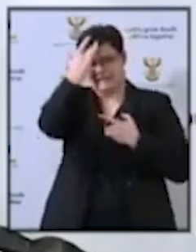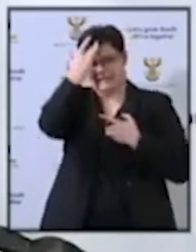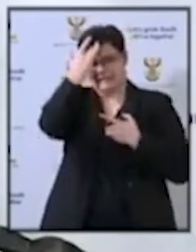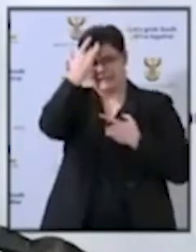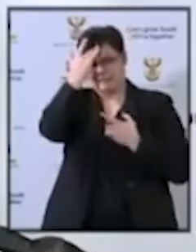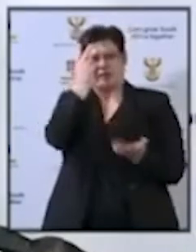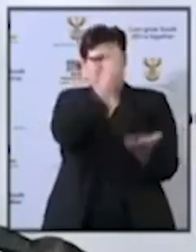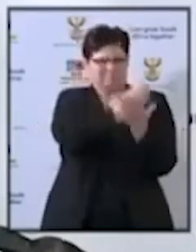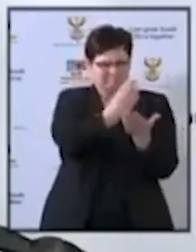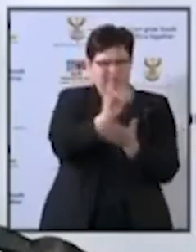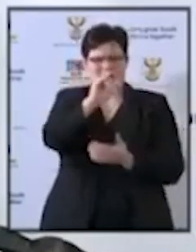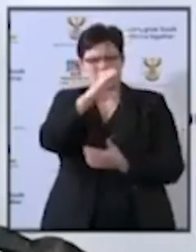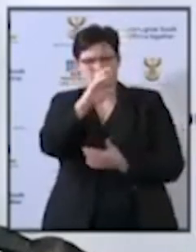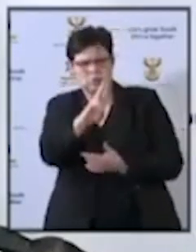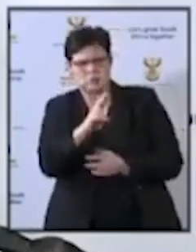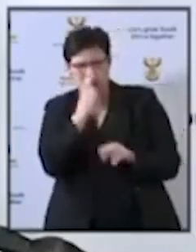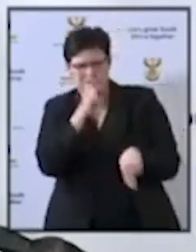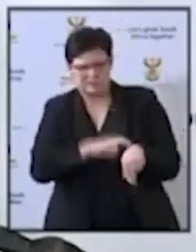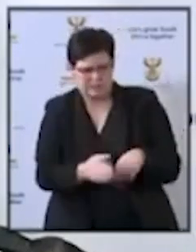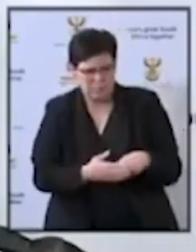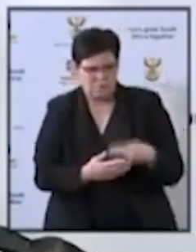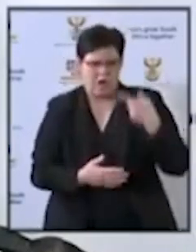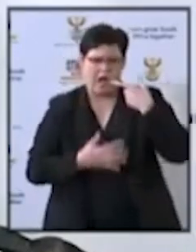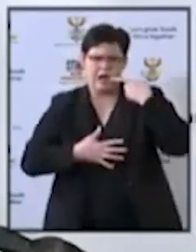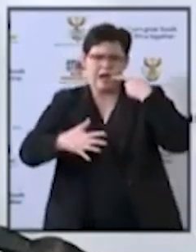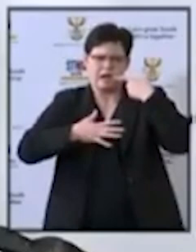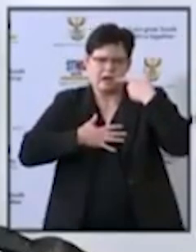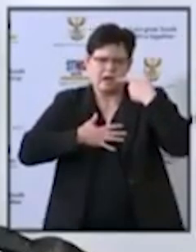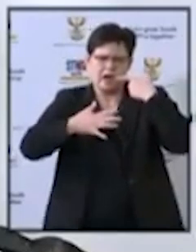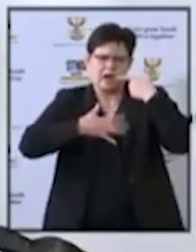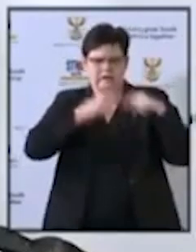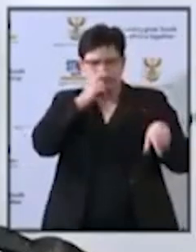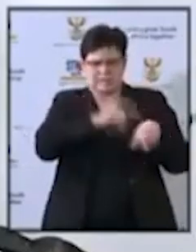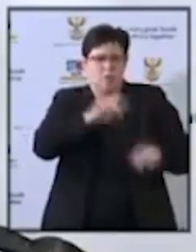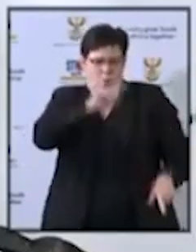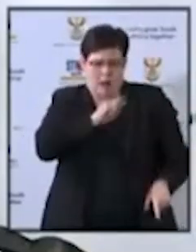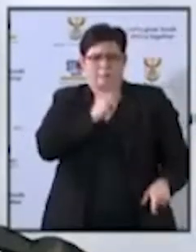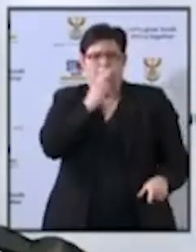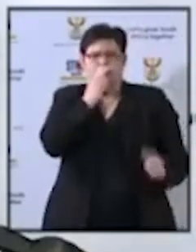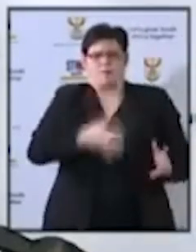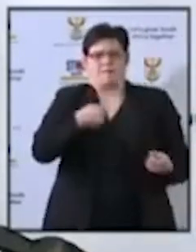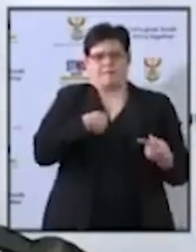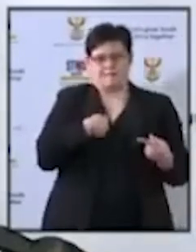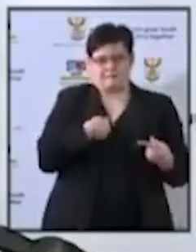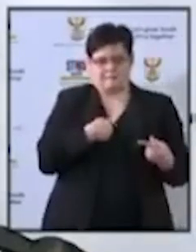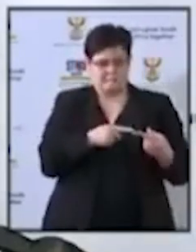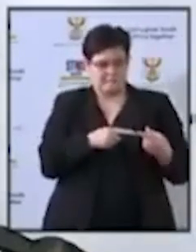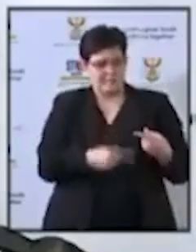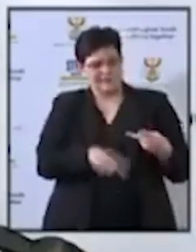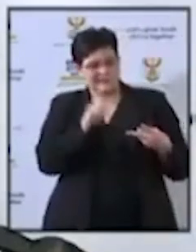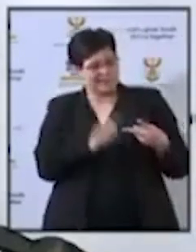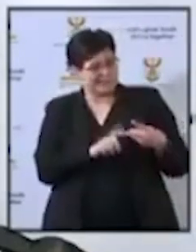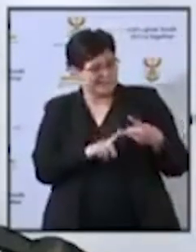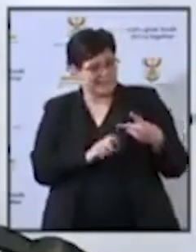ICU beds and maybe need ventilators. That's one set of issues. But on the other